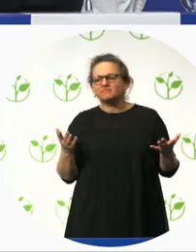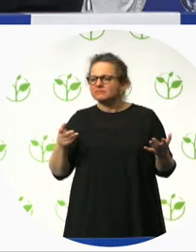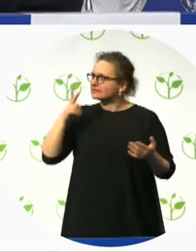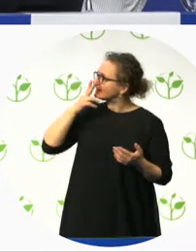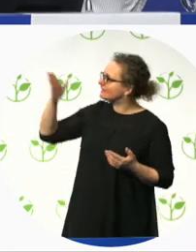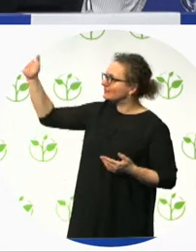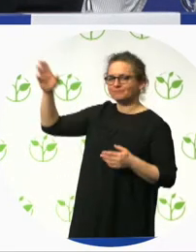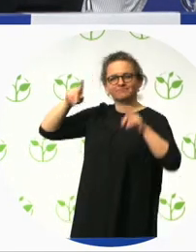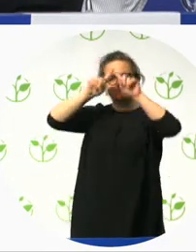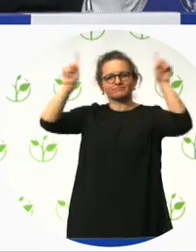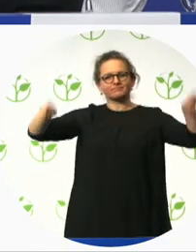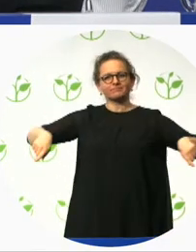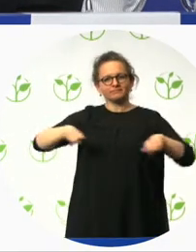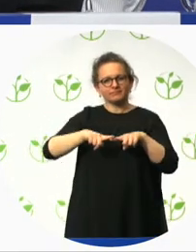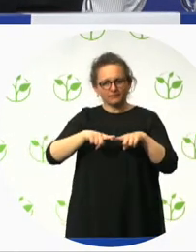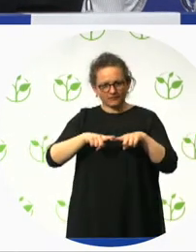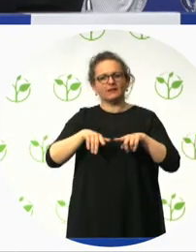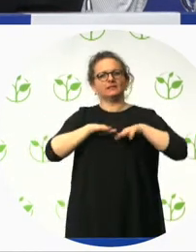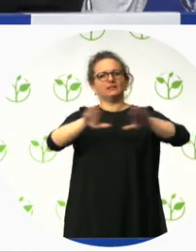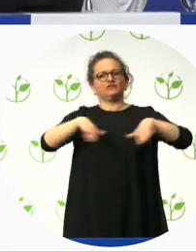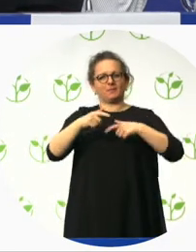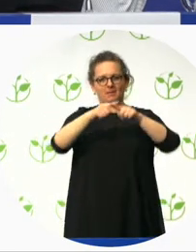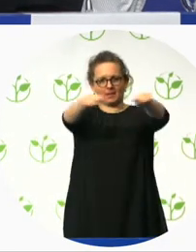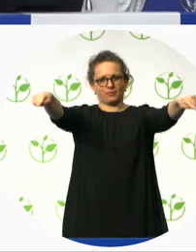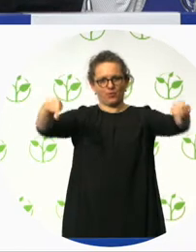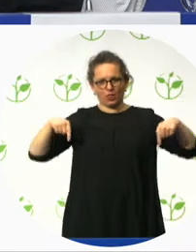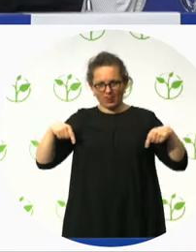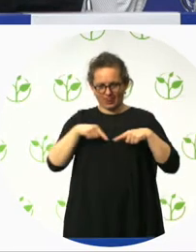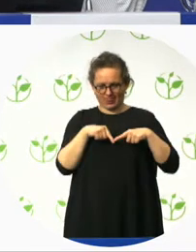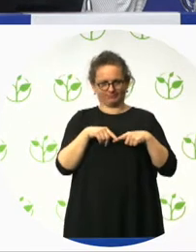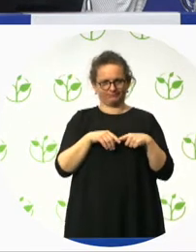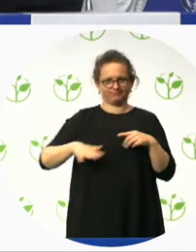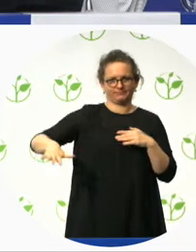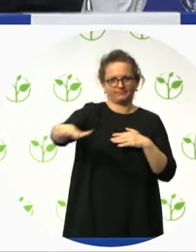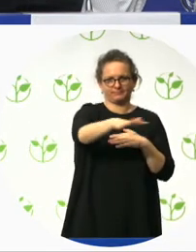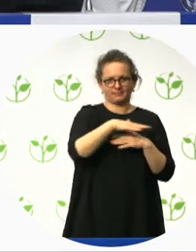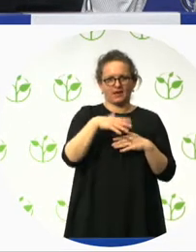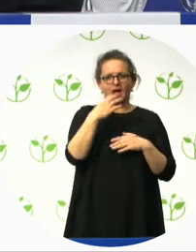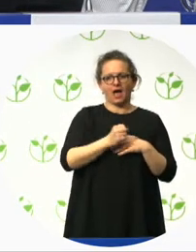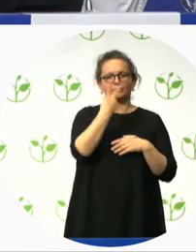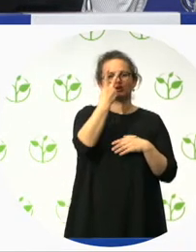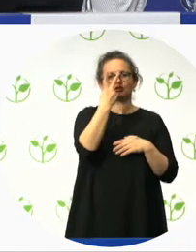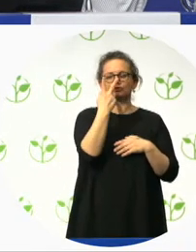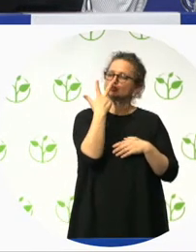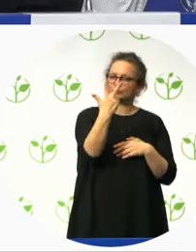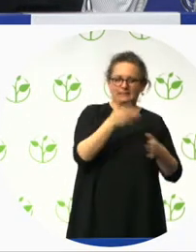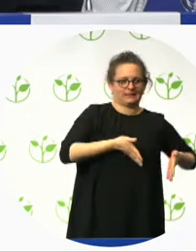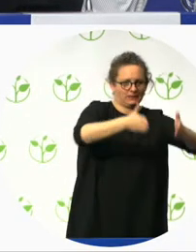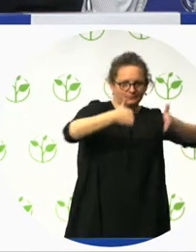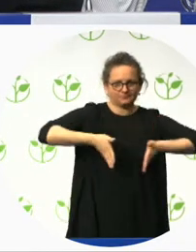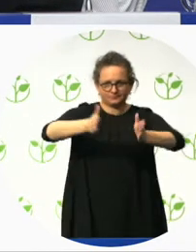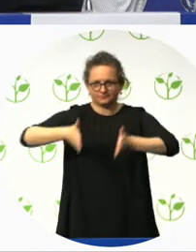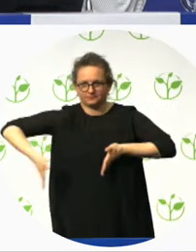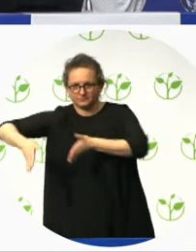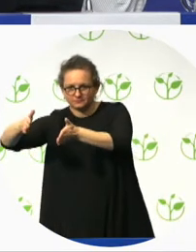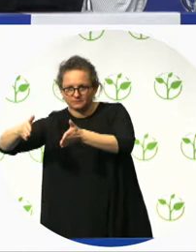And I use the same pool. That's my form of exercise. I swim. What you see here in the foreground, that tiled